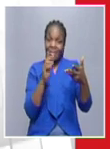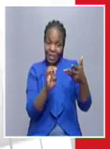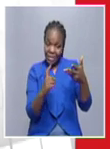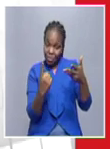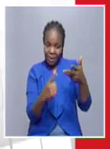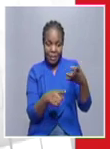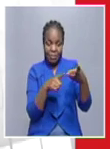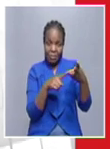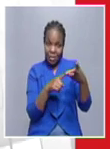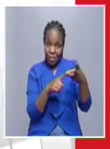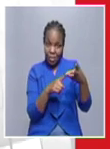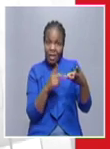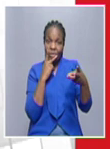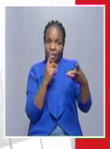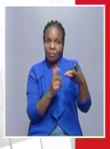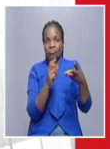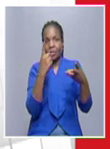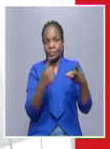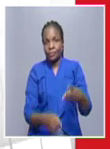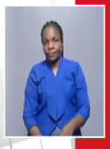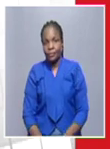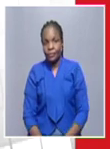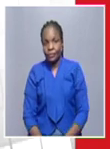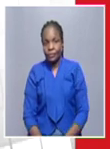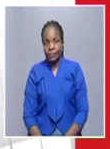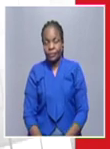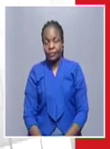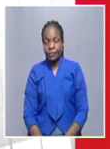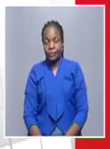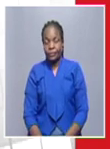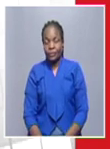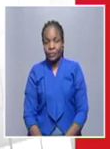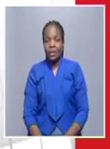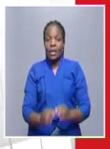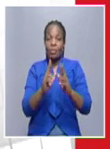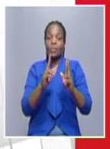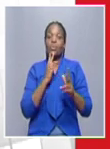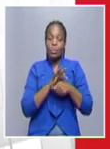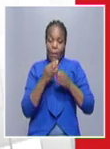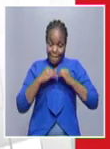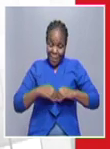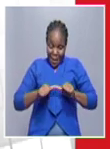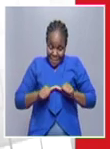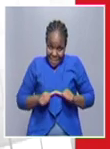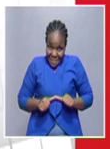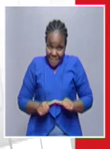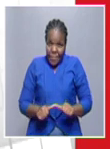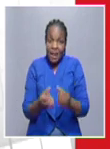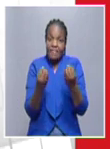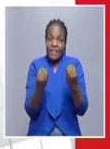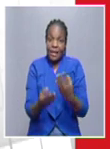and when of number of active cases now standard